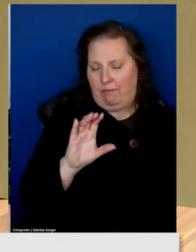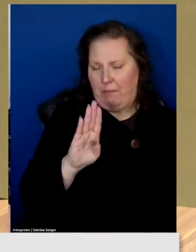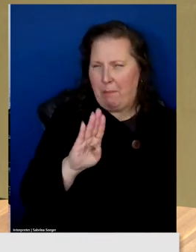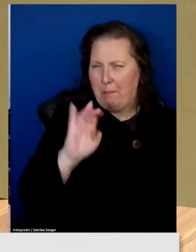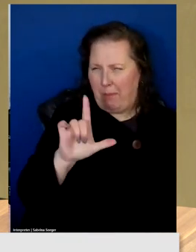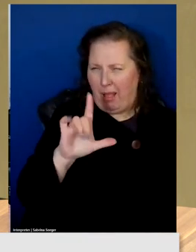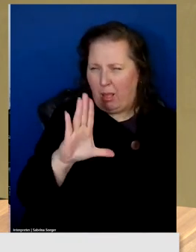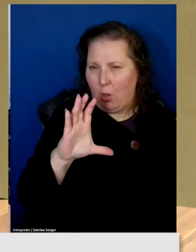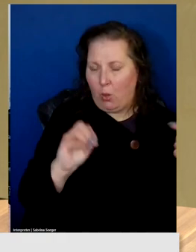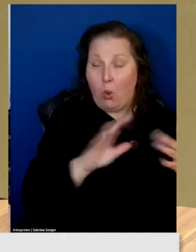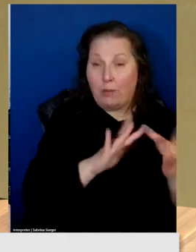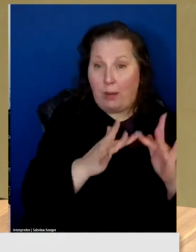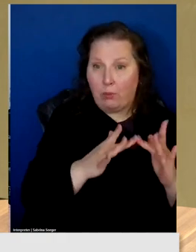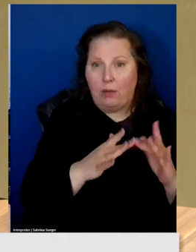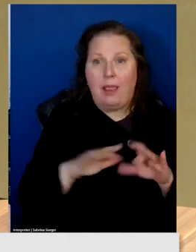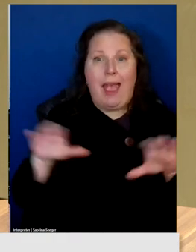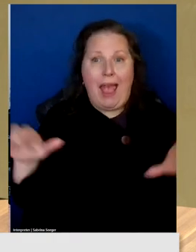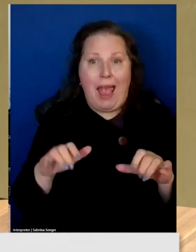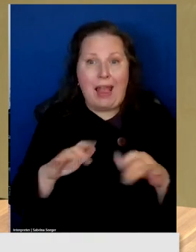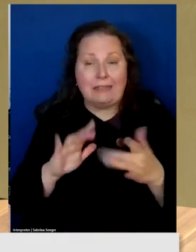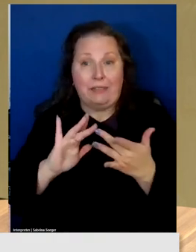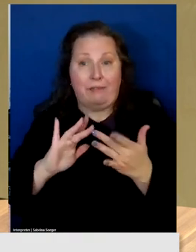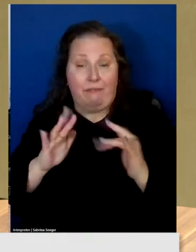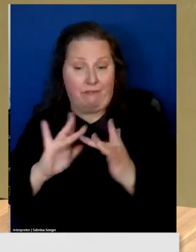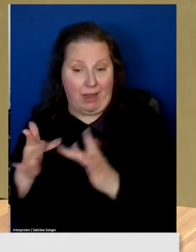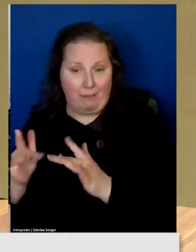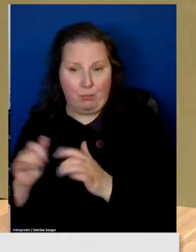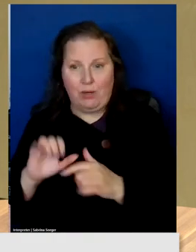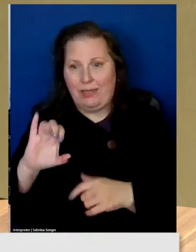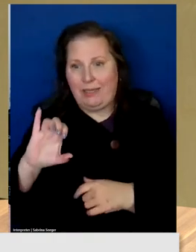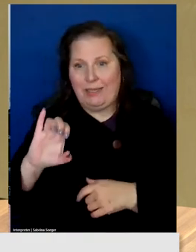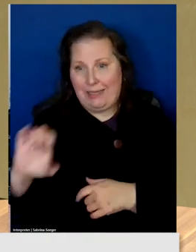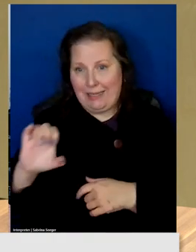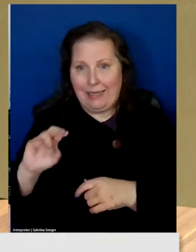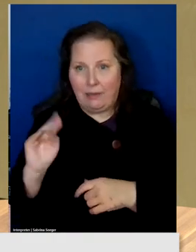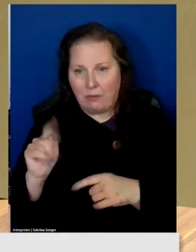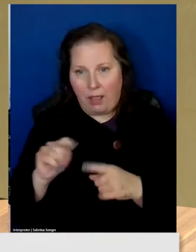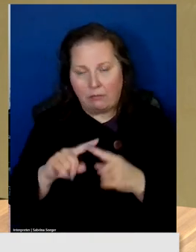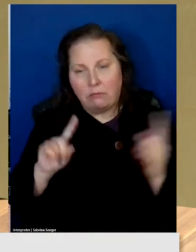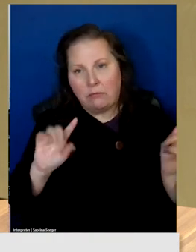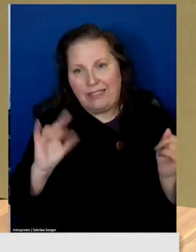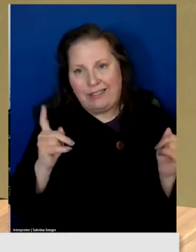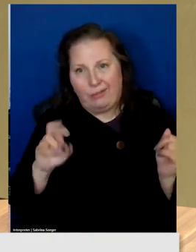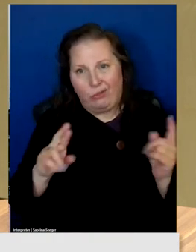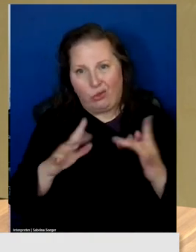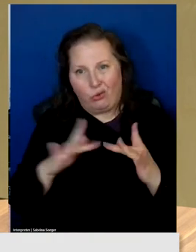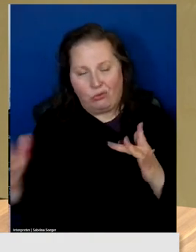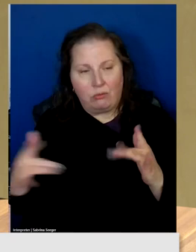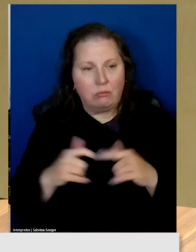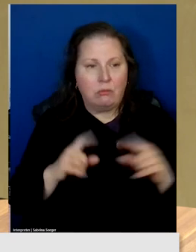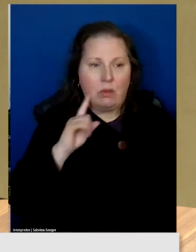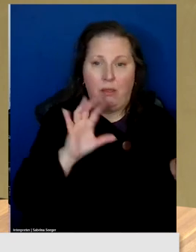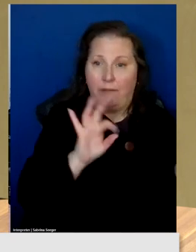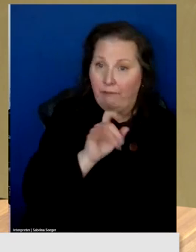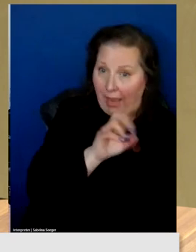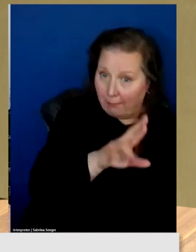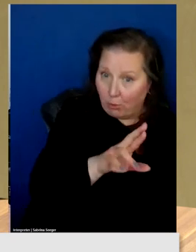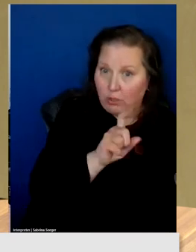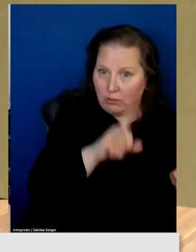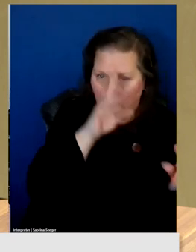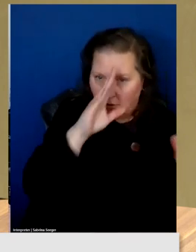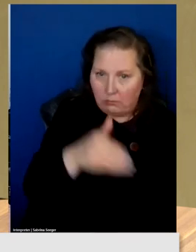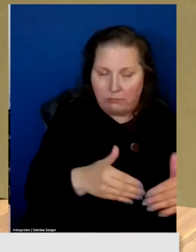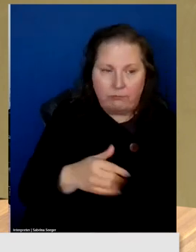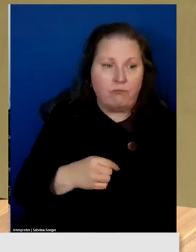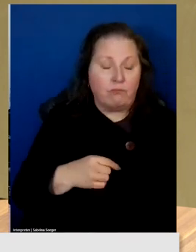We need active fiber ethernet. We of course need internet. That's what we're seem to be fixated